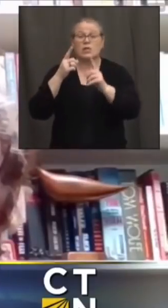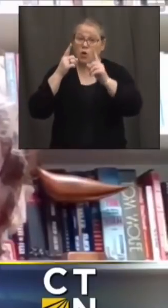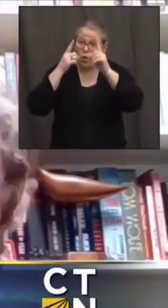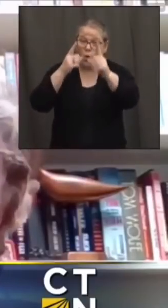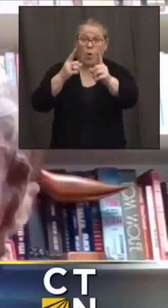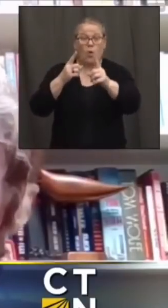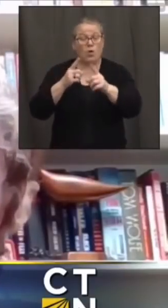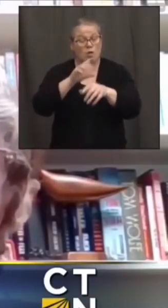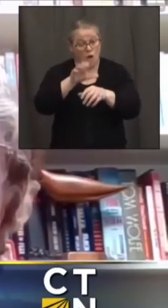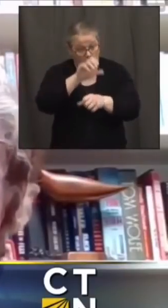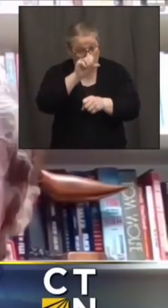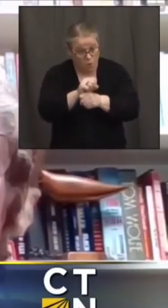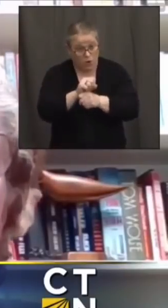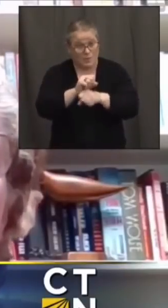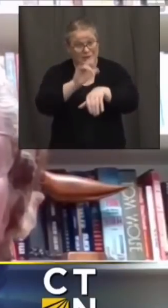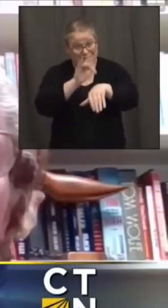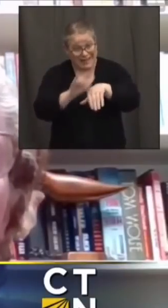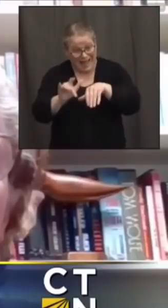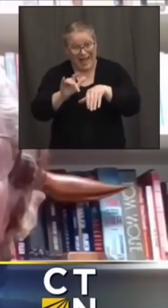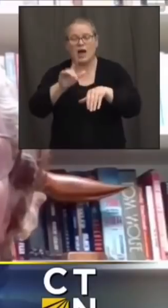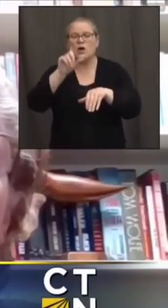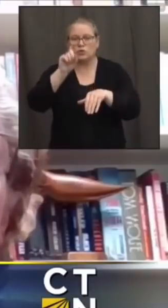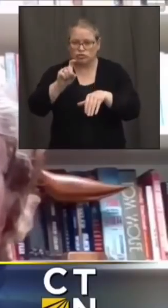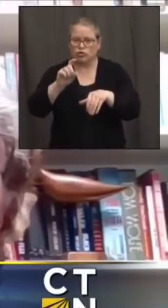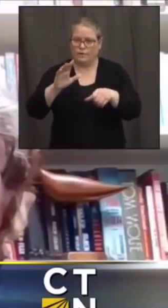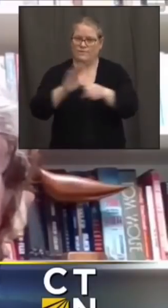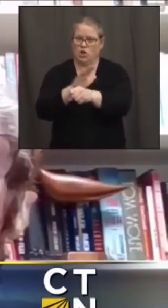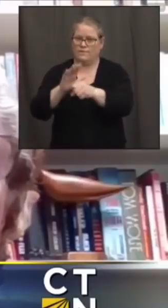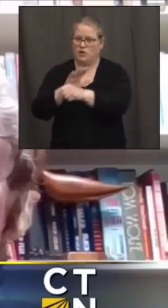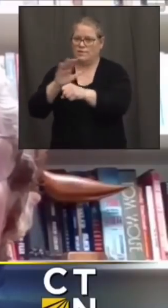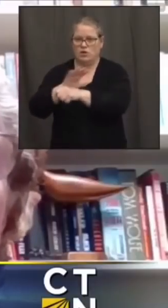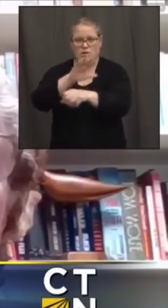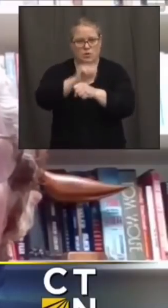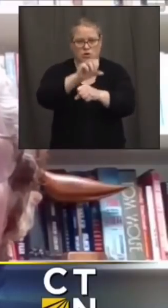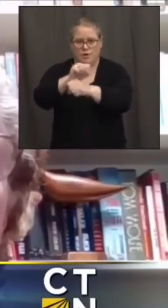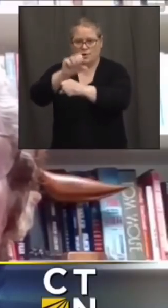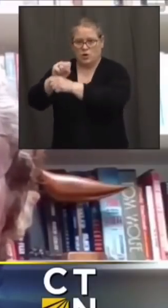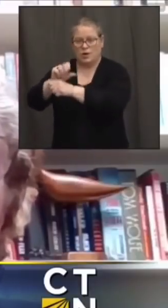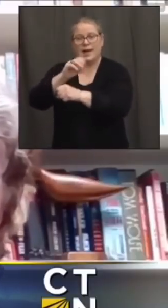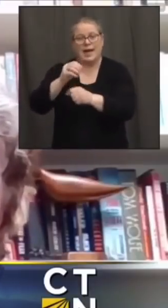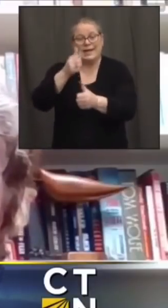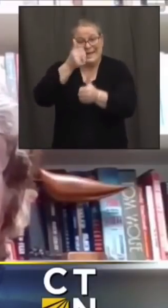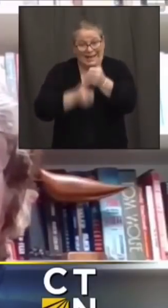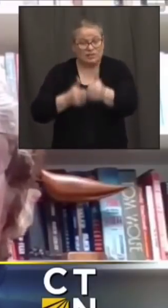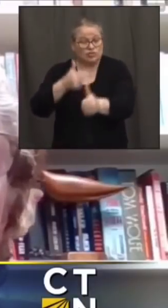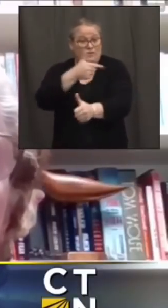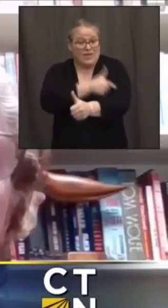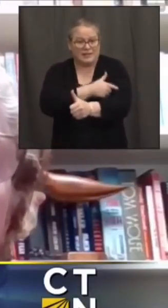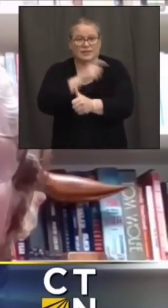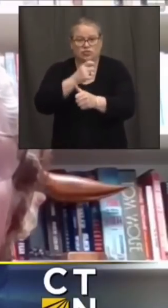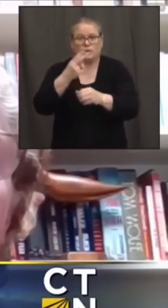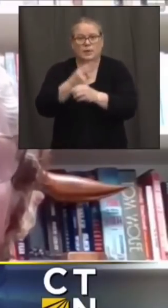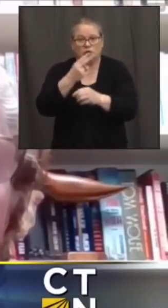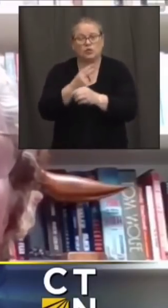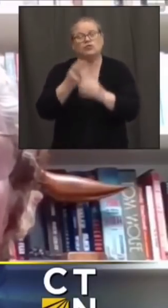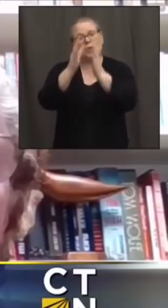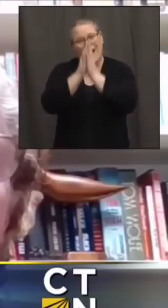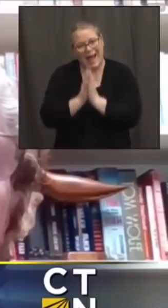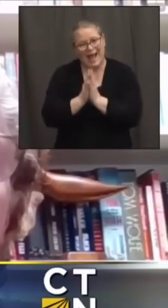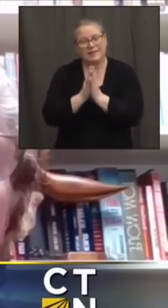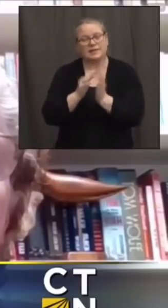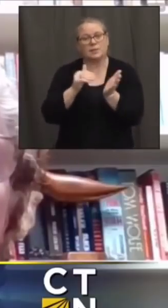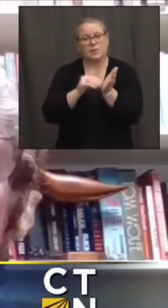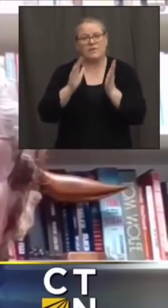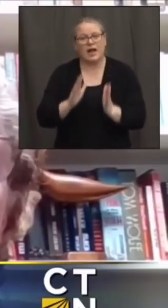vaccine vaccine dose should be used and we are asking providers to reach out and really focus primarily